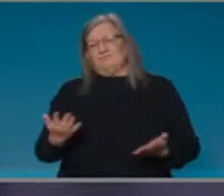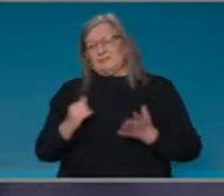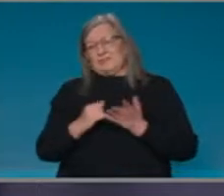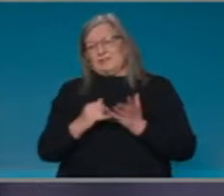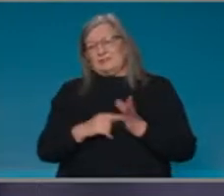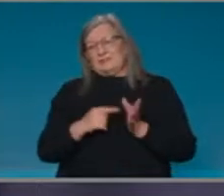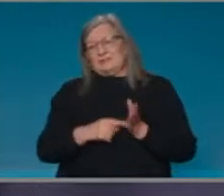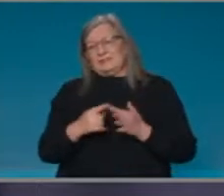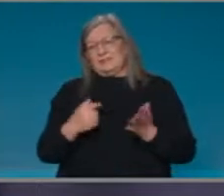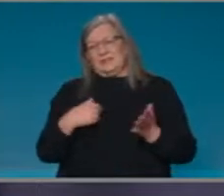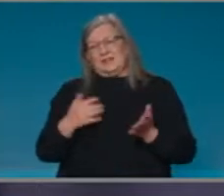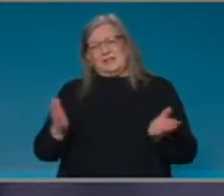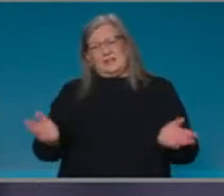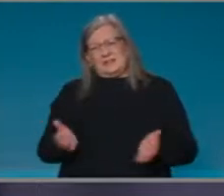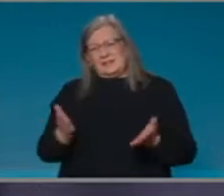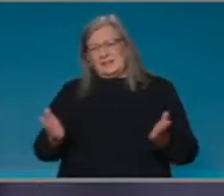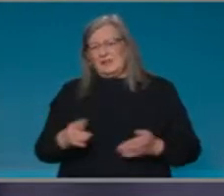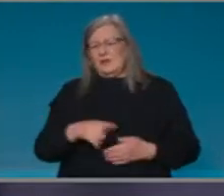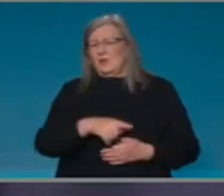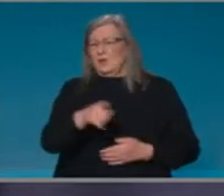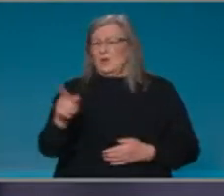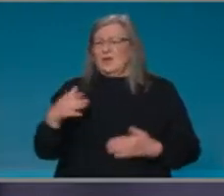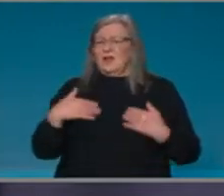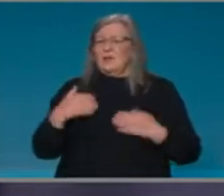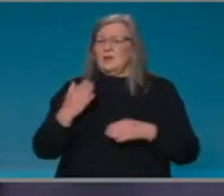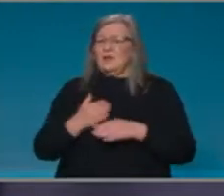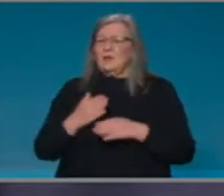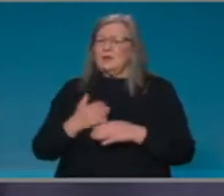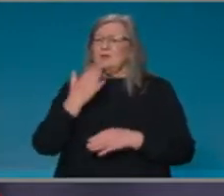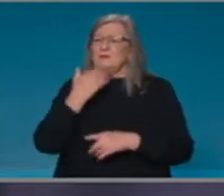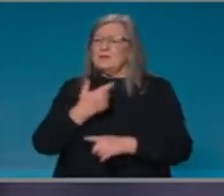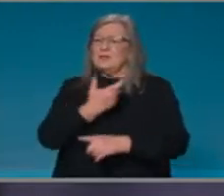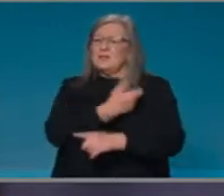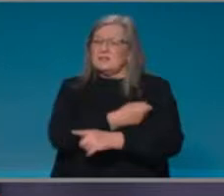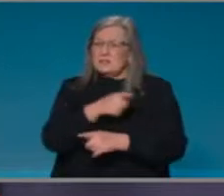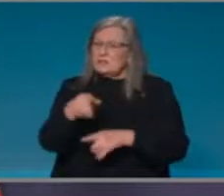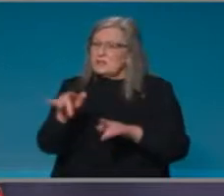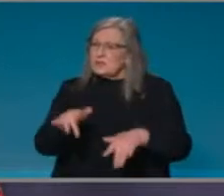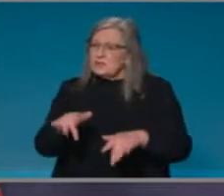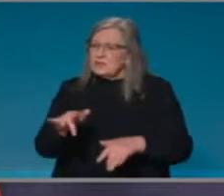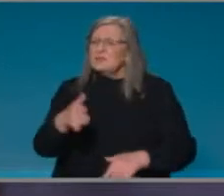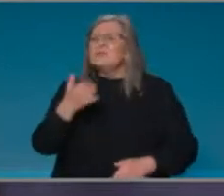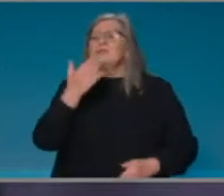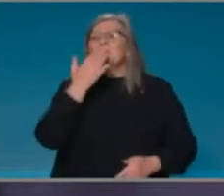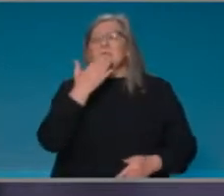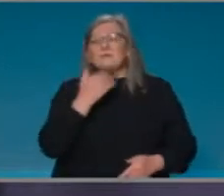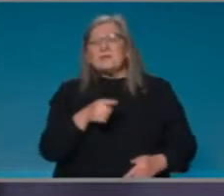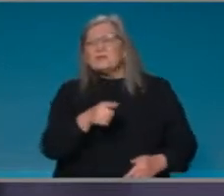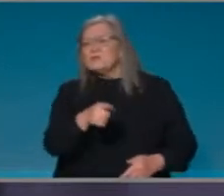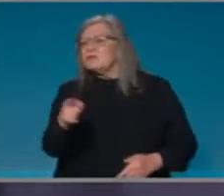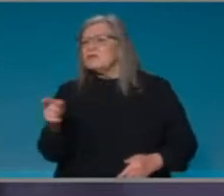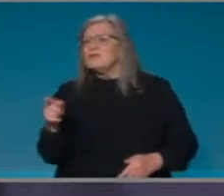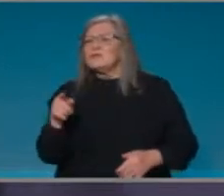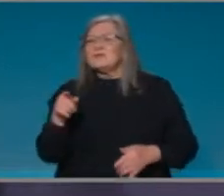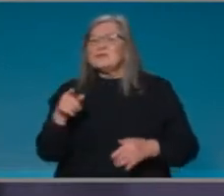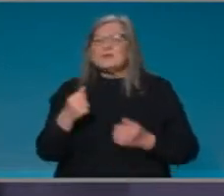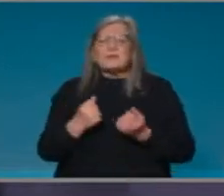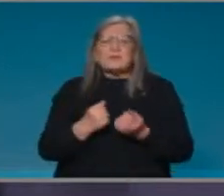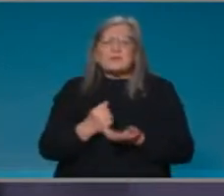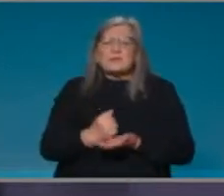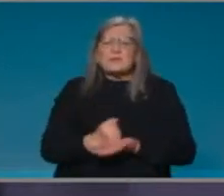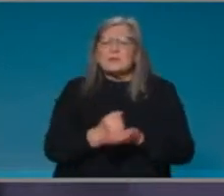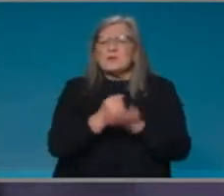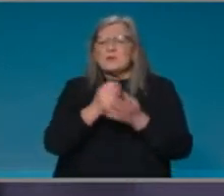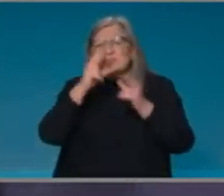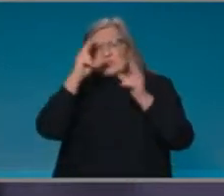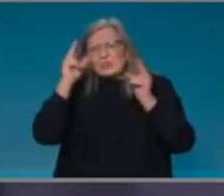workers to do it as soon as they can, if they haven't. And that includes the important people that support the clinical staff. Um, all of those are just